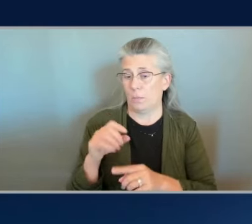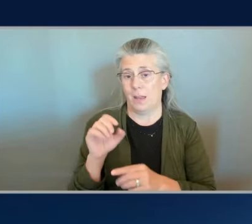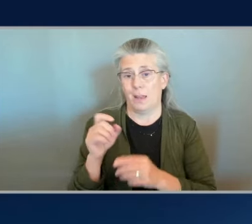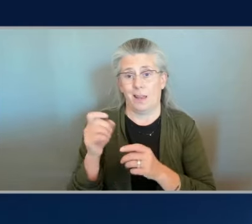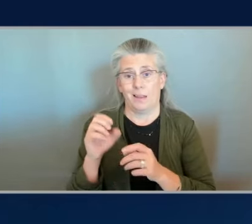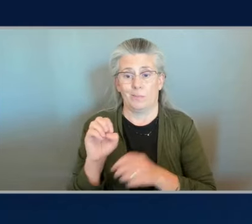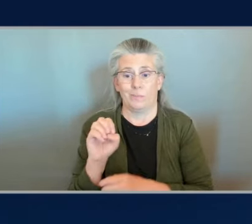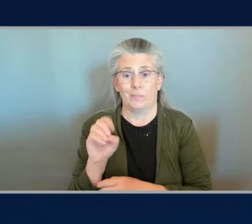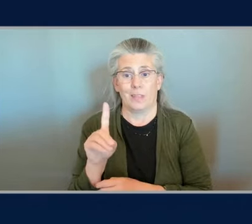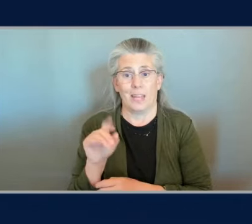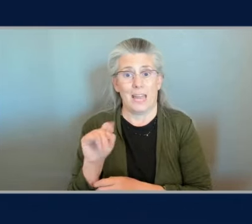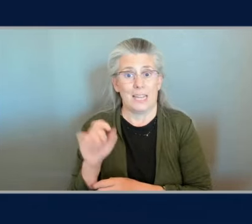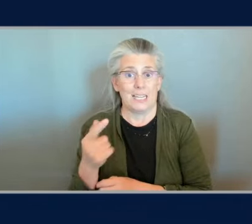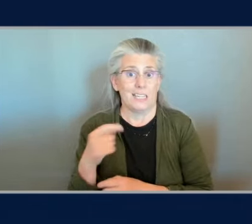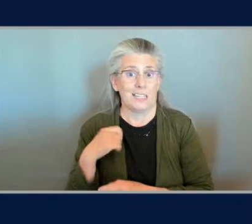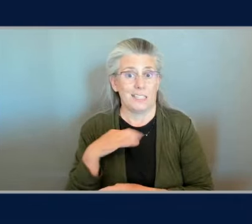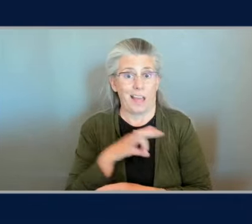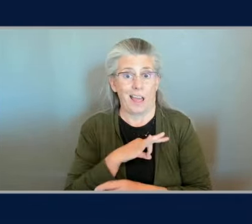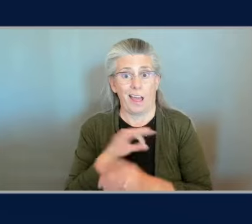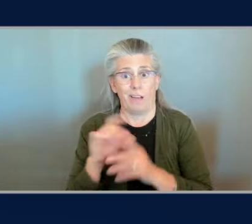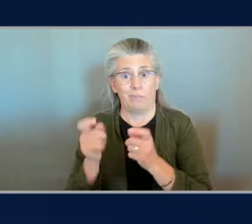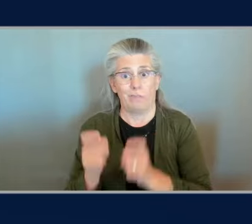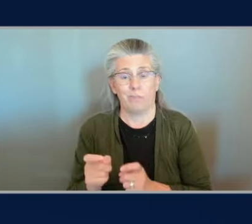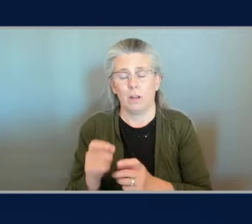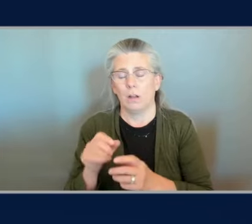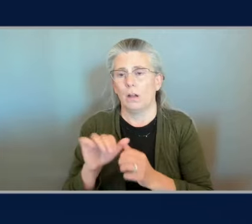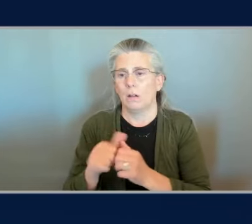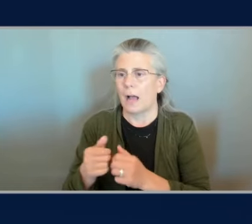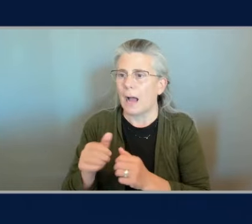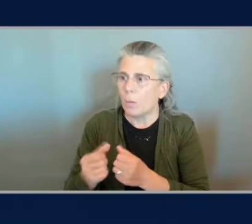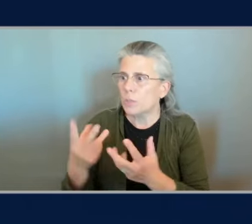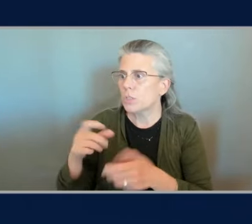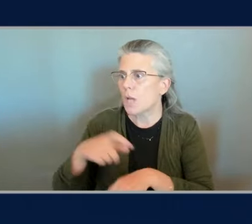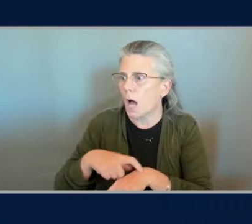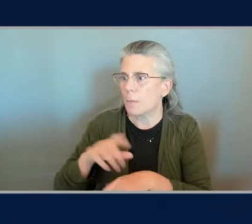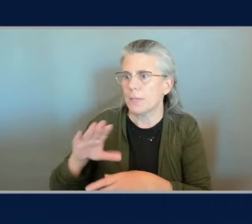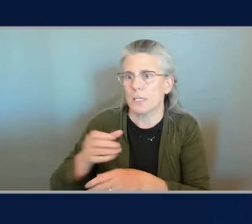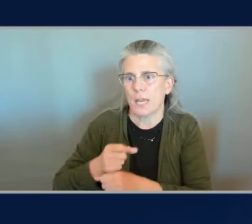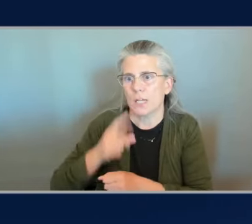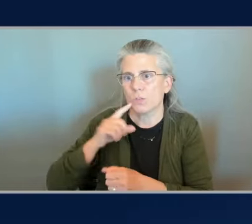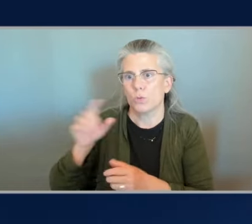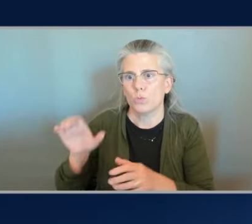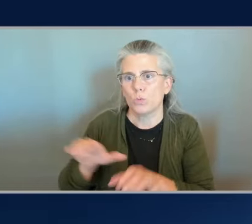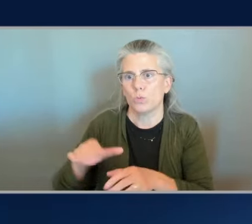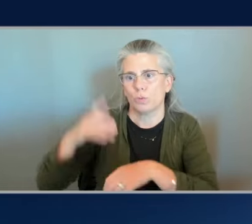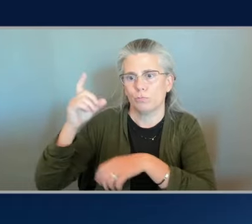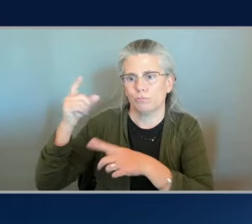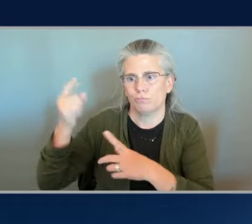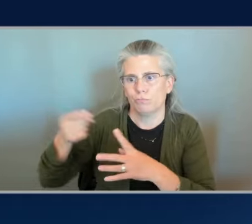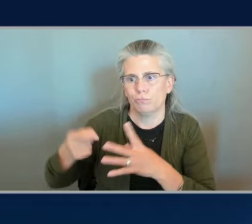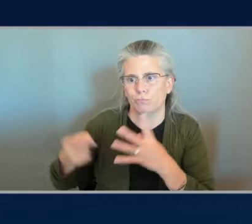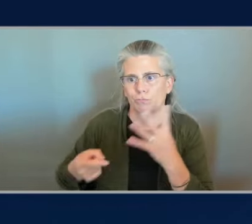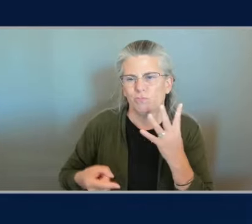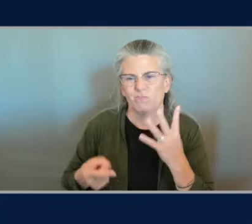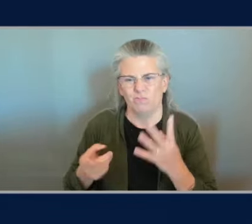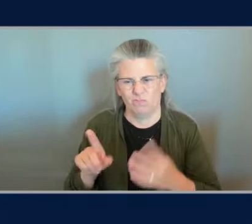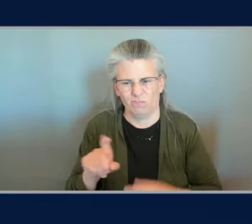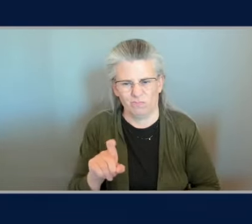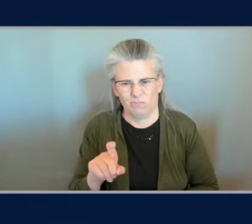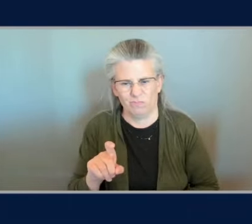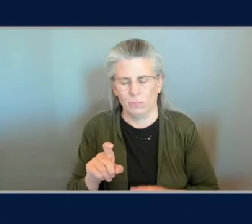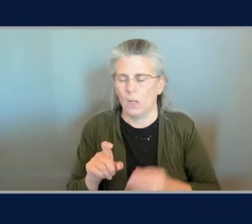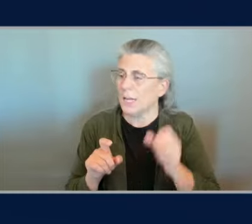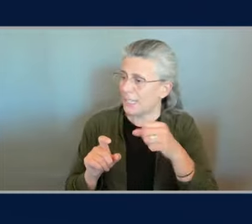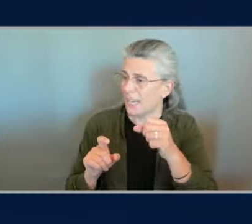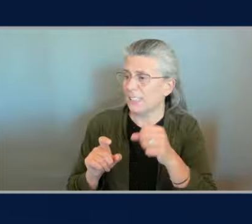this take x amount time less or things like that yeah the process is very manual we are we are gathering that feedback and our our